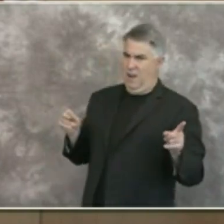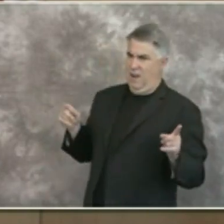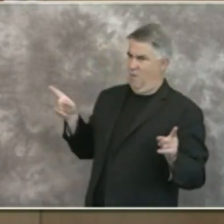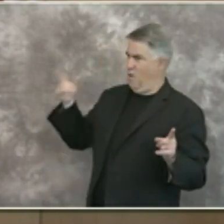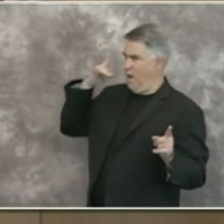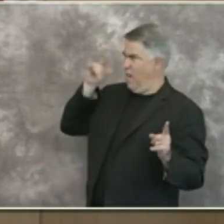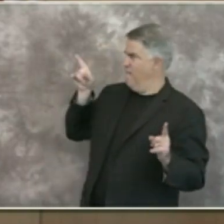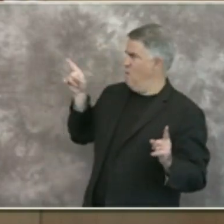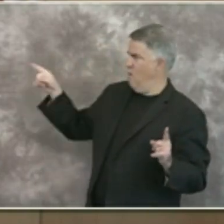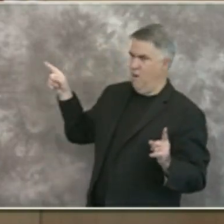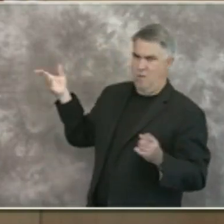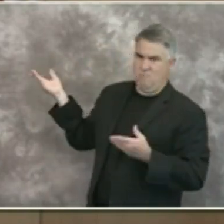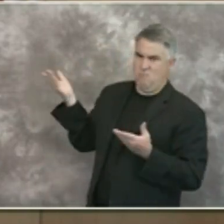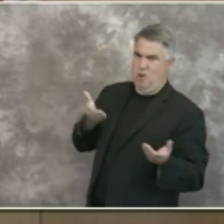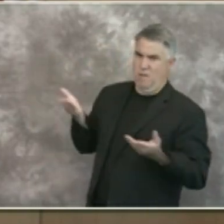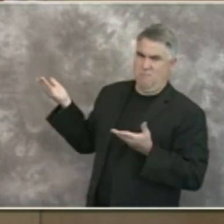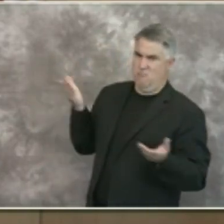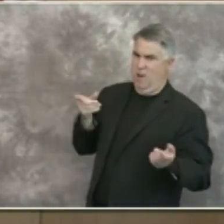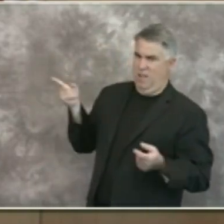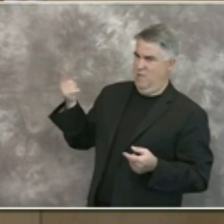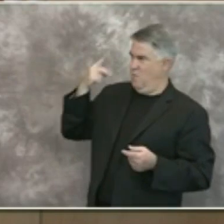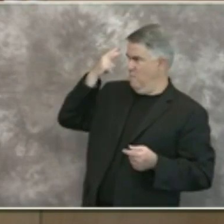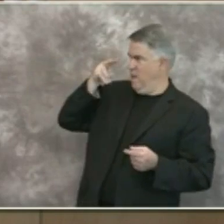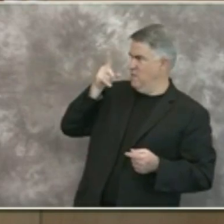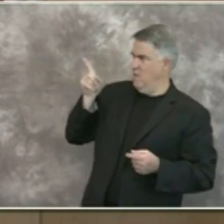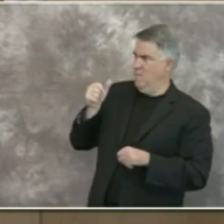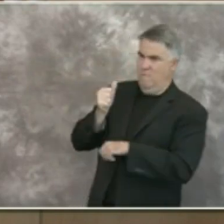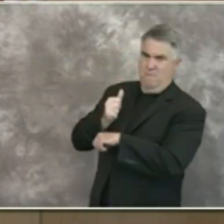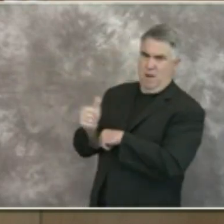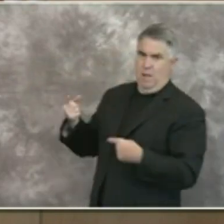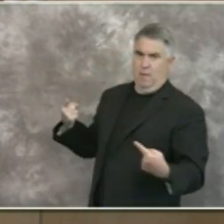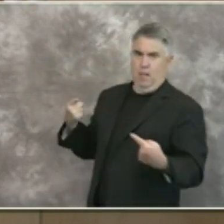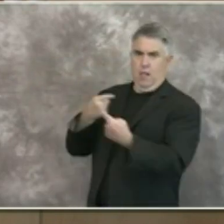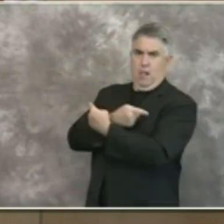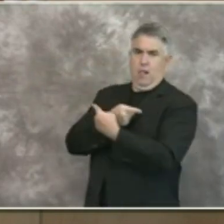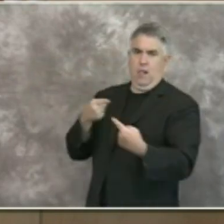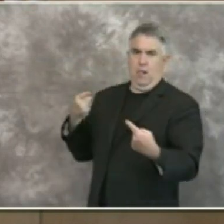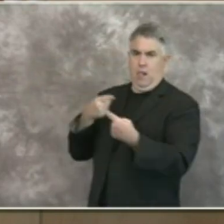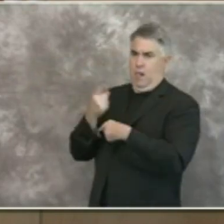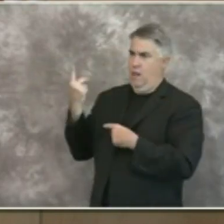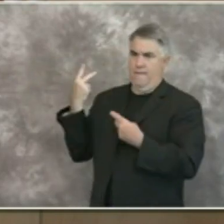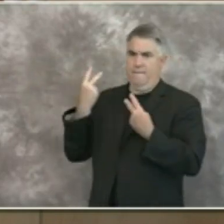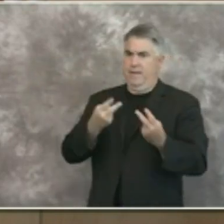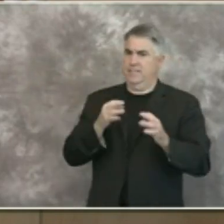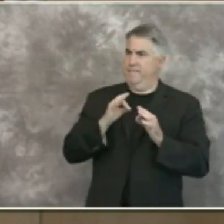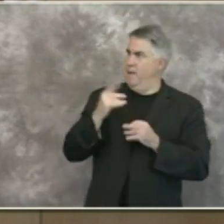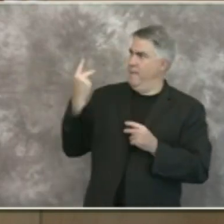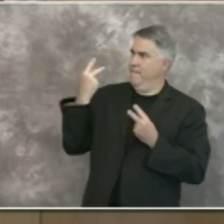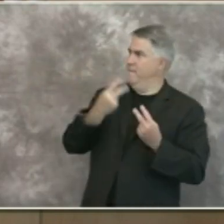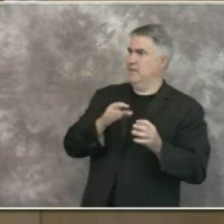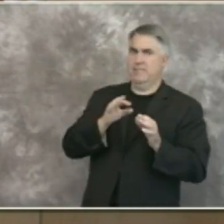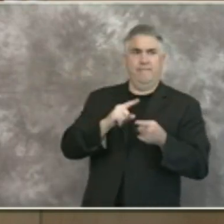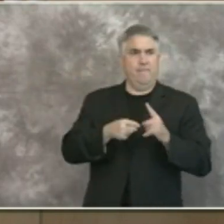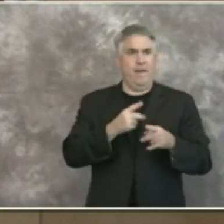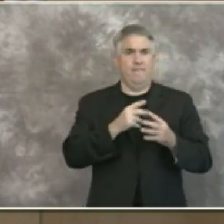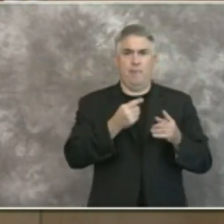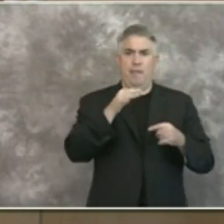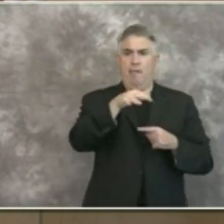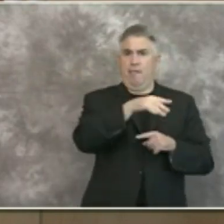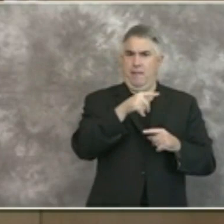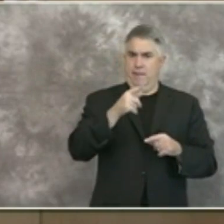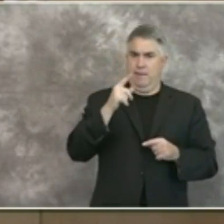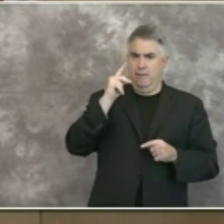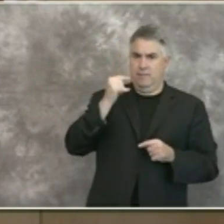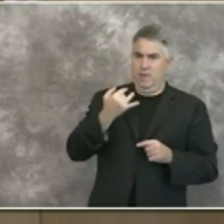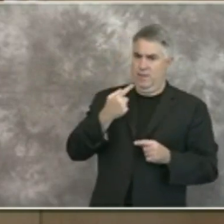introduced coronavirus to the mexican side because they keep visiting family members in baja despite the stay at home orders on this side i would like to